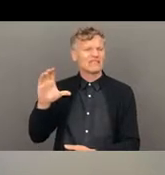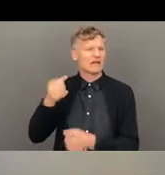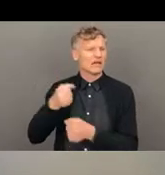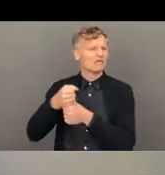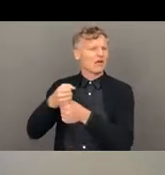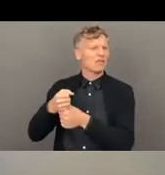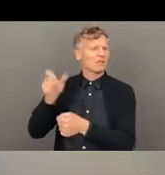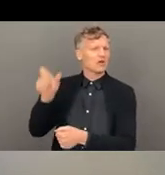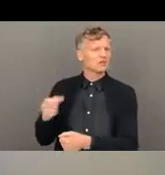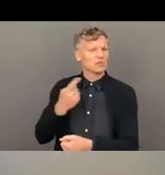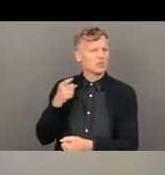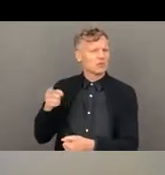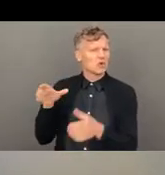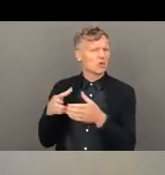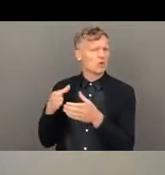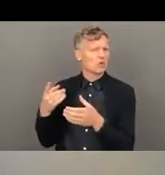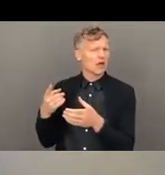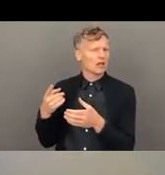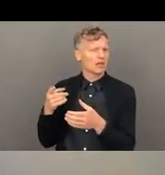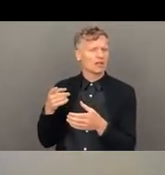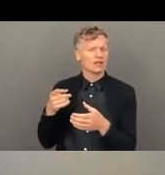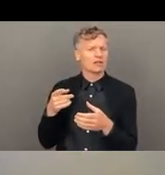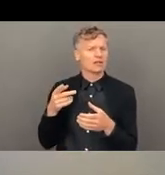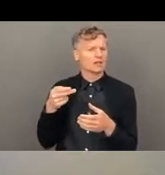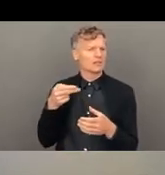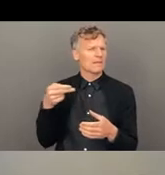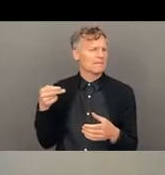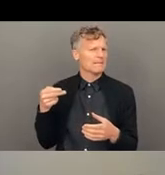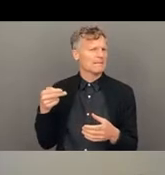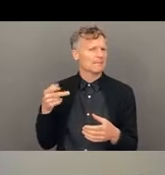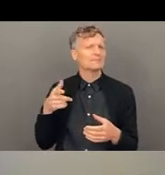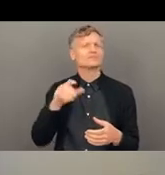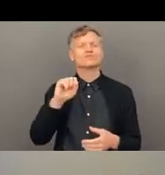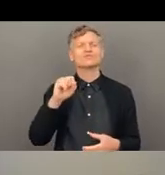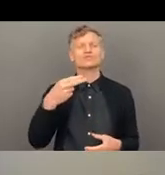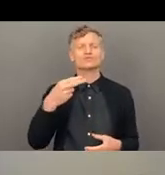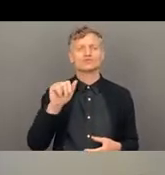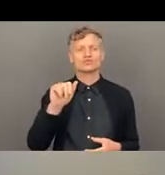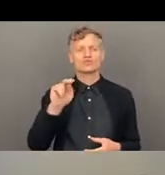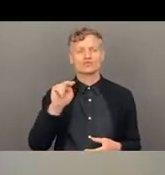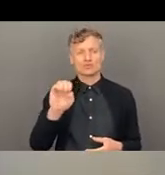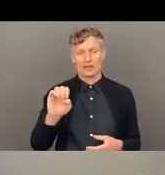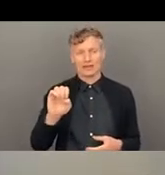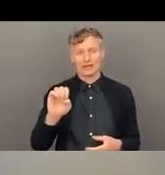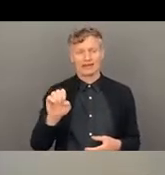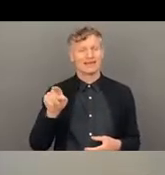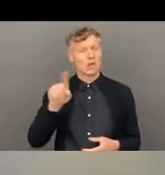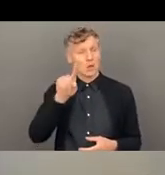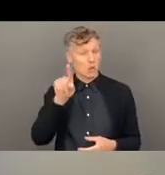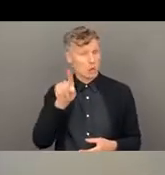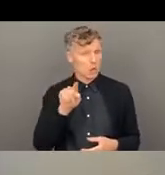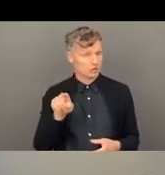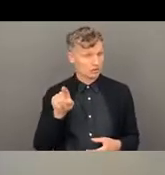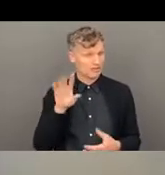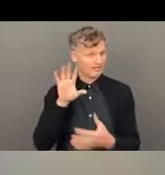in group one, we had Shane and the question there was, what do you perceive